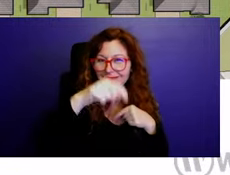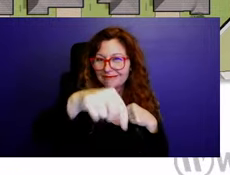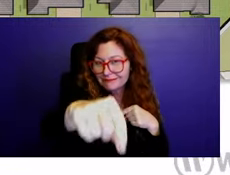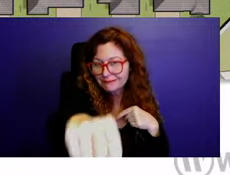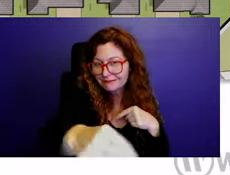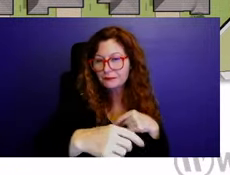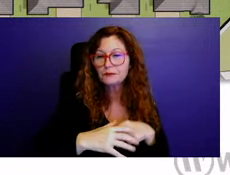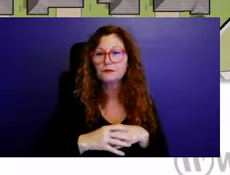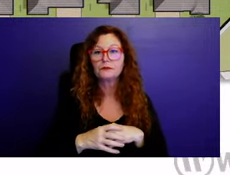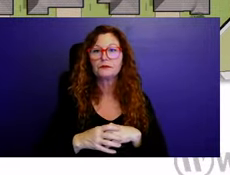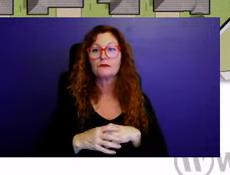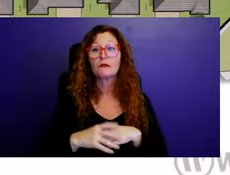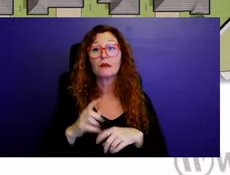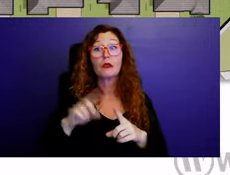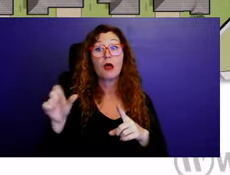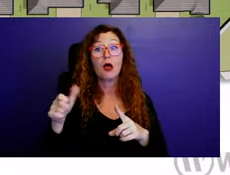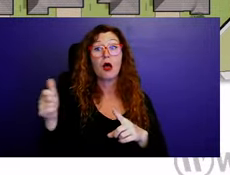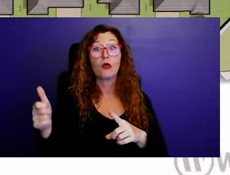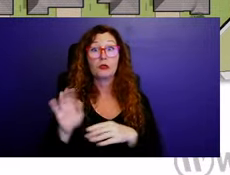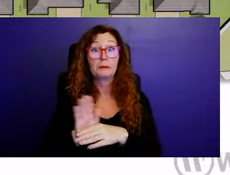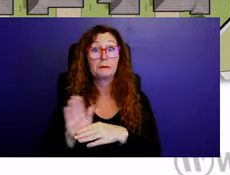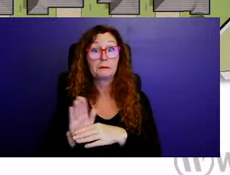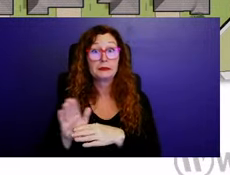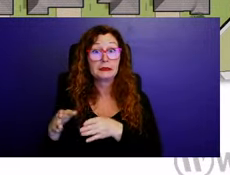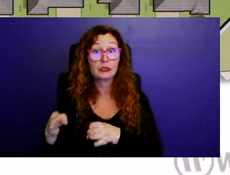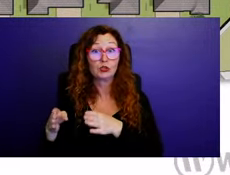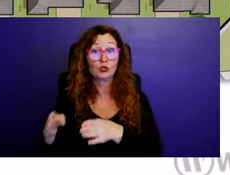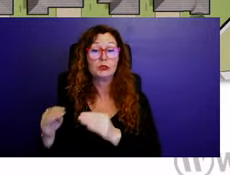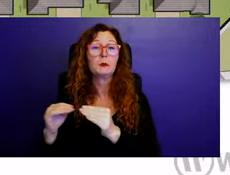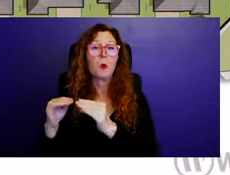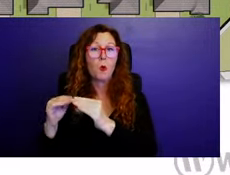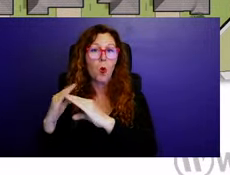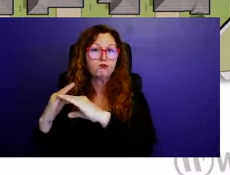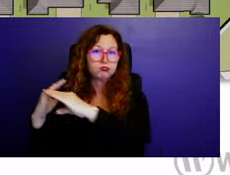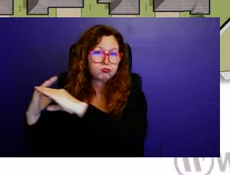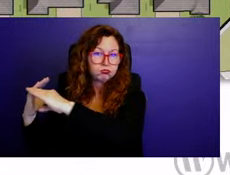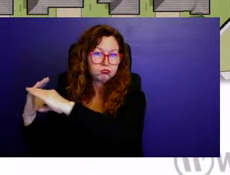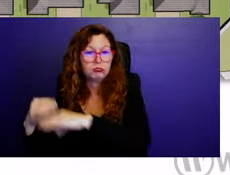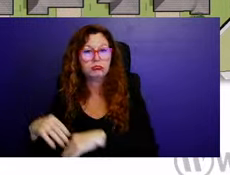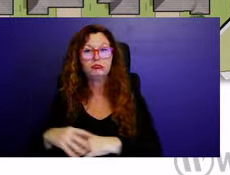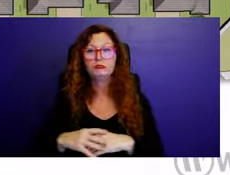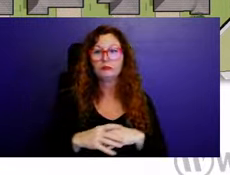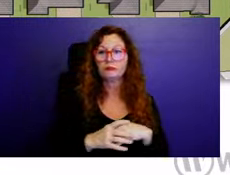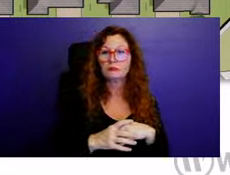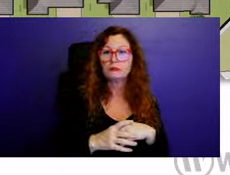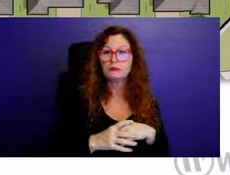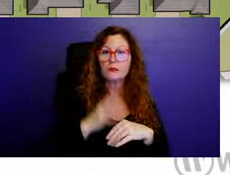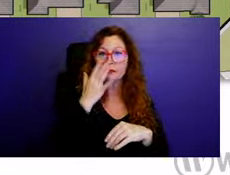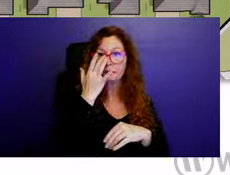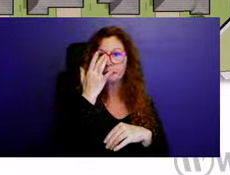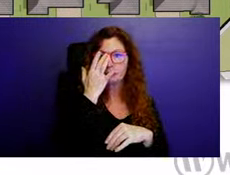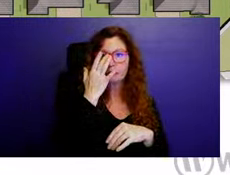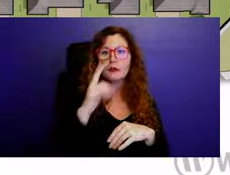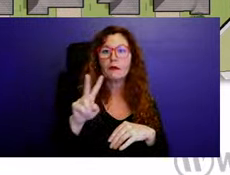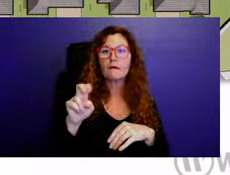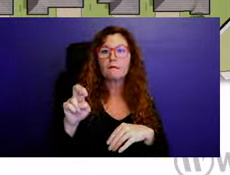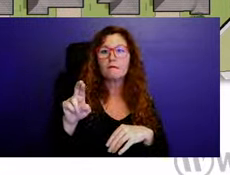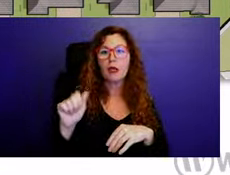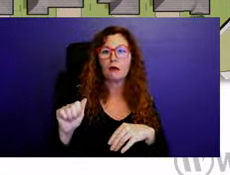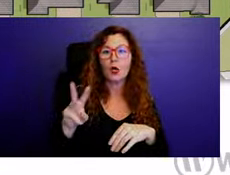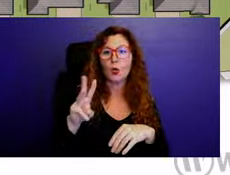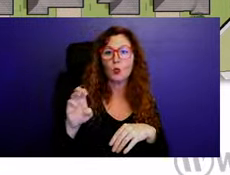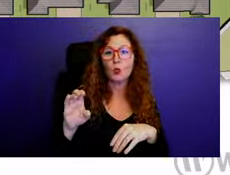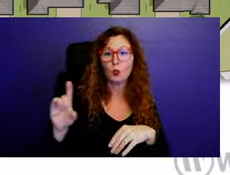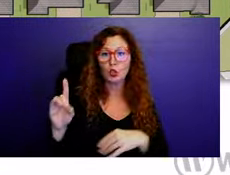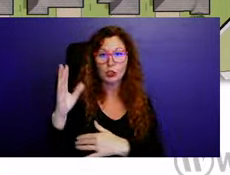other side streets. Um, we do have some signature Barrow wood trees at the north and south entrances to the project on that private